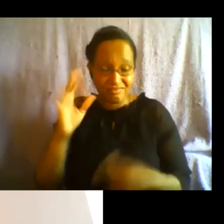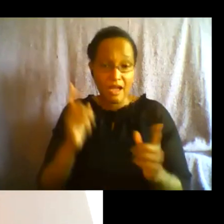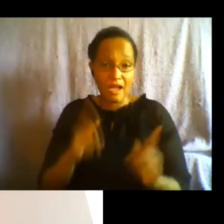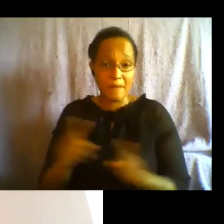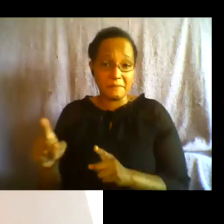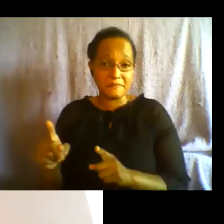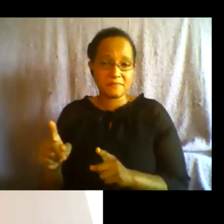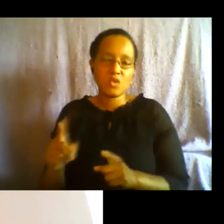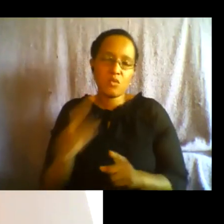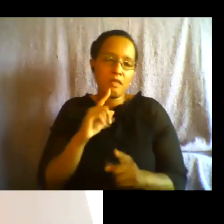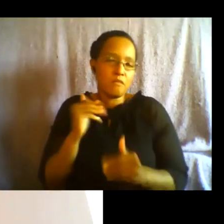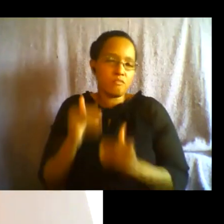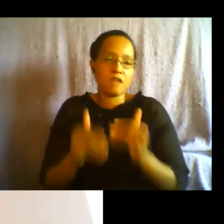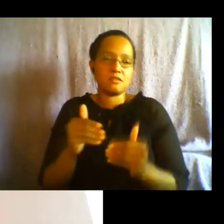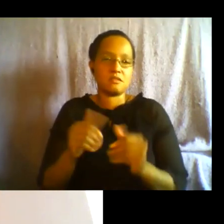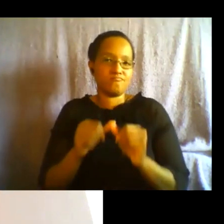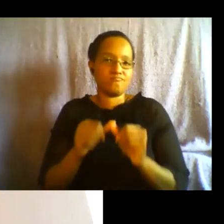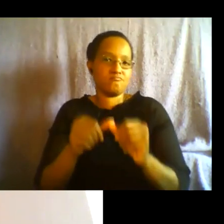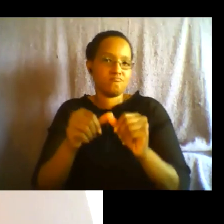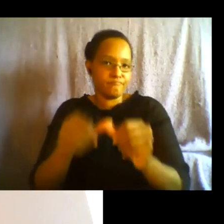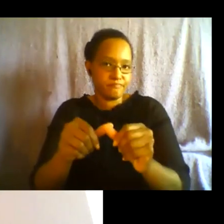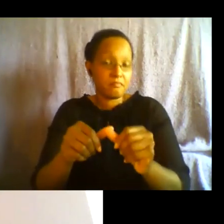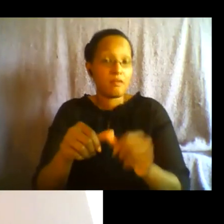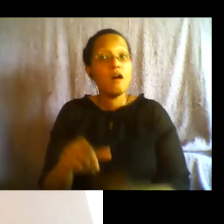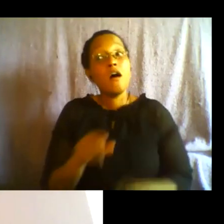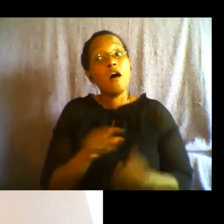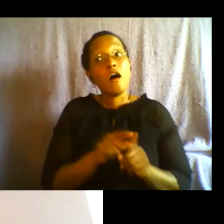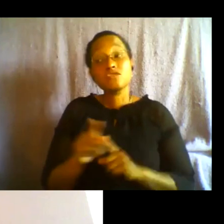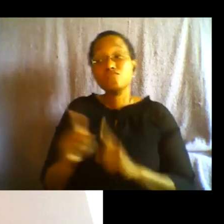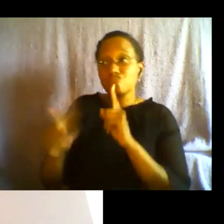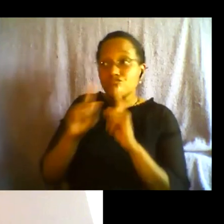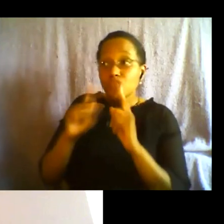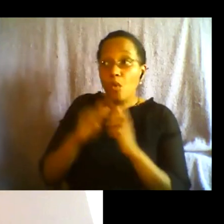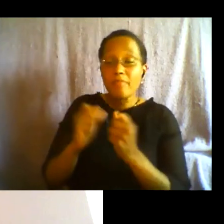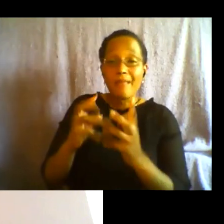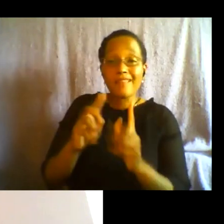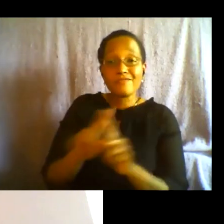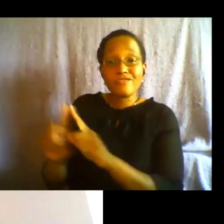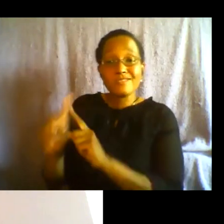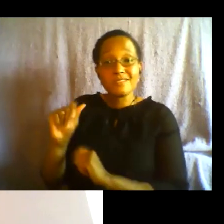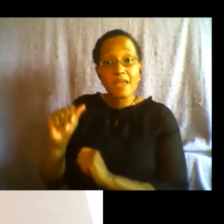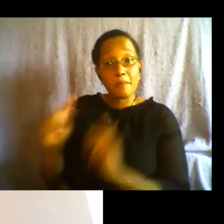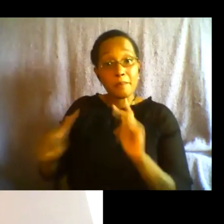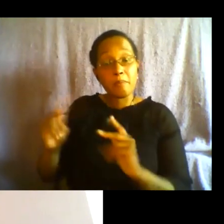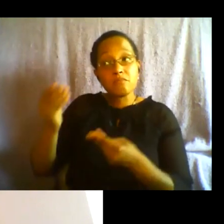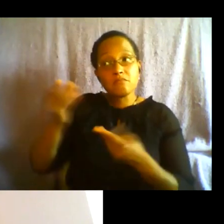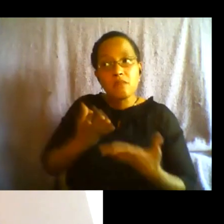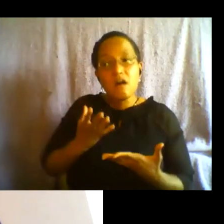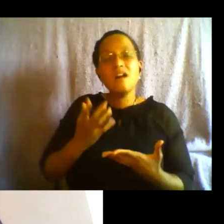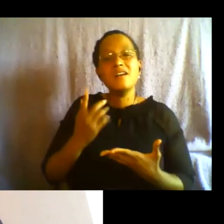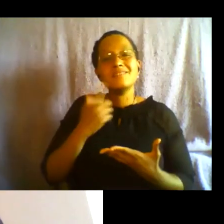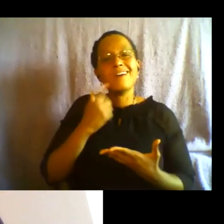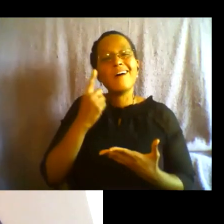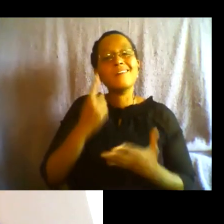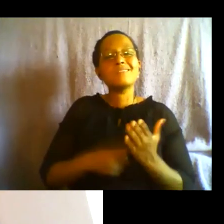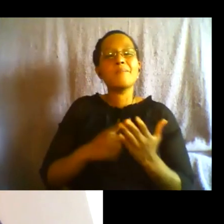thing that a lot of disabled folks in conversations with me have shared is that um people try to prescribe how